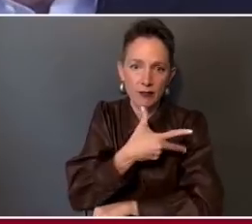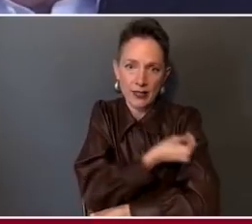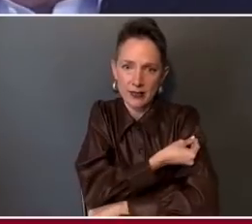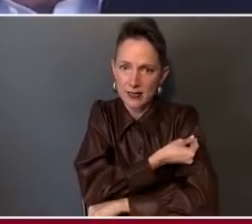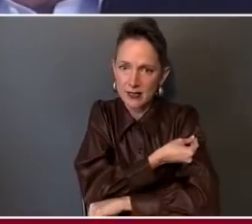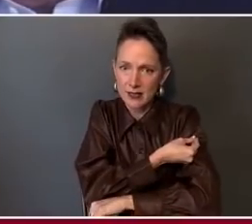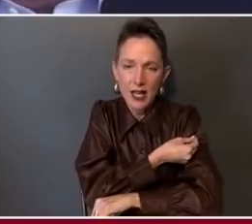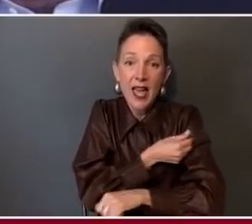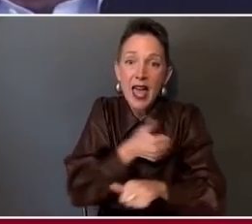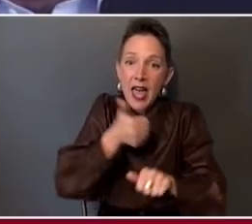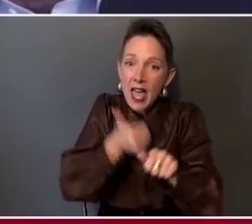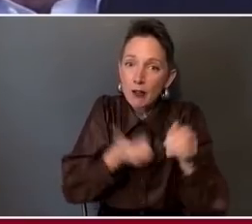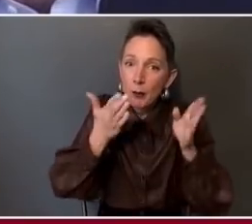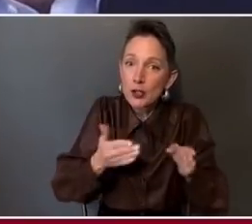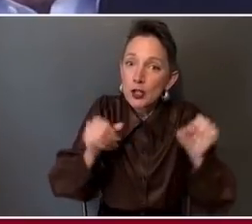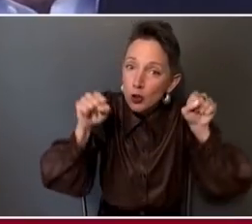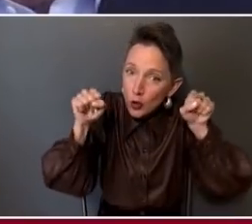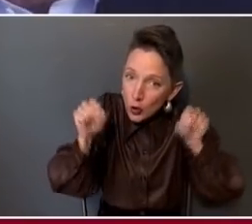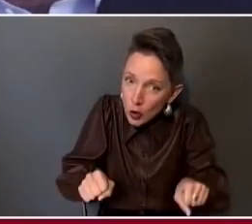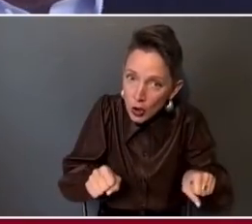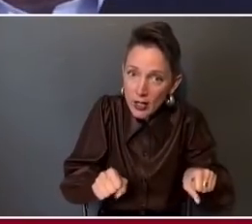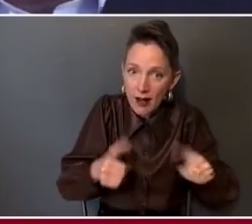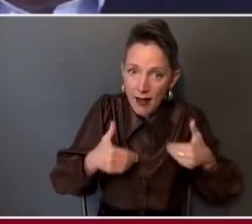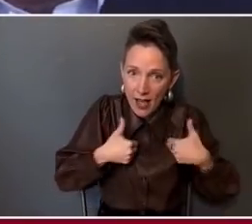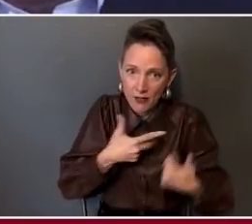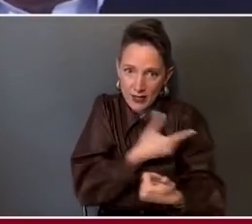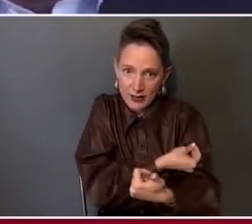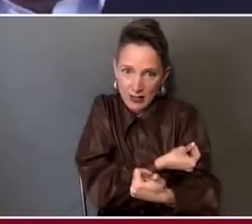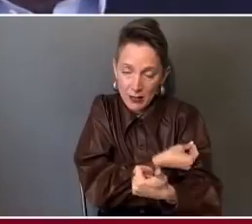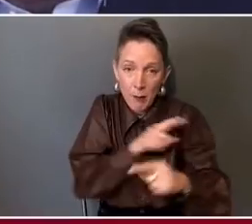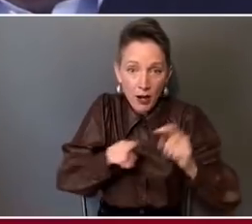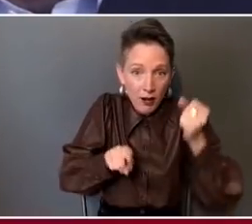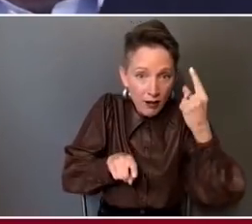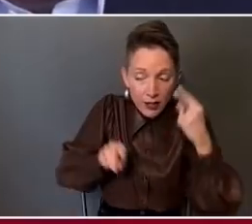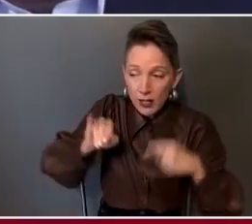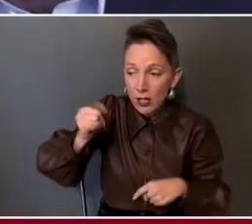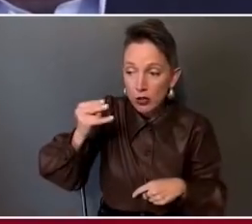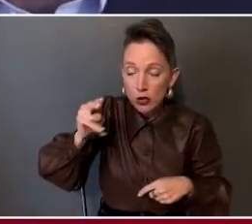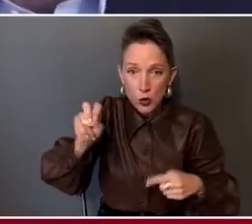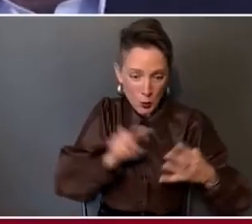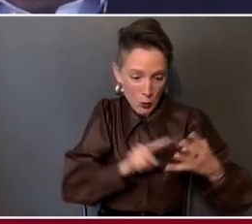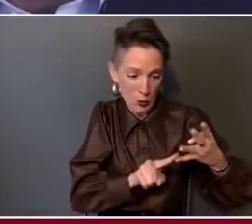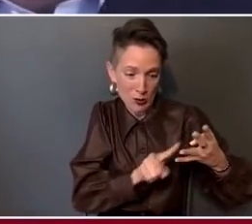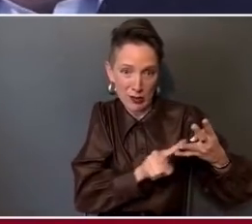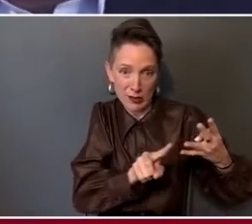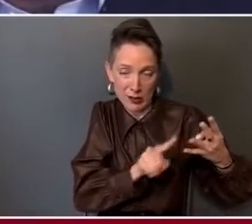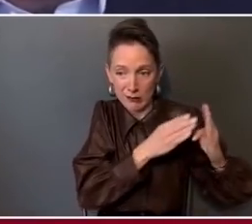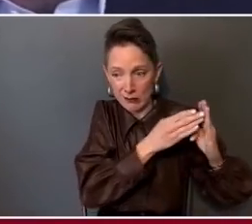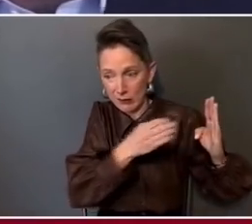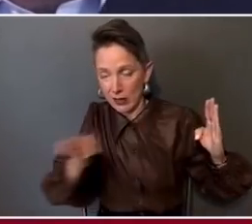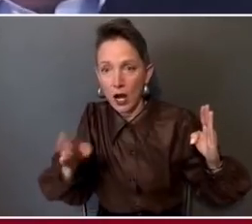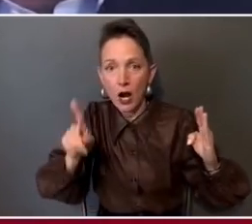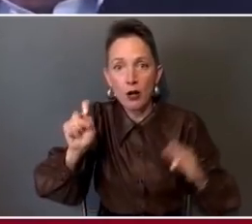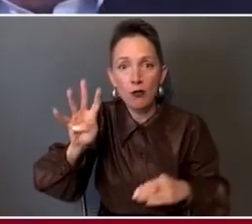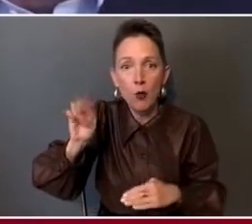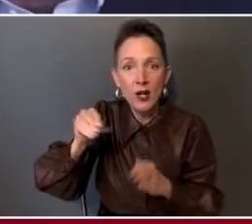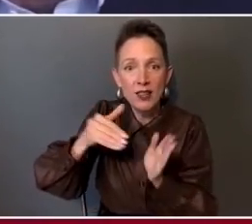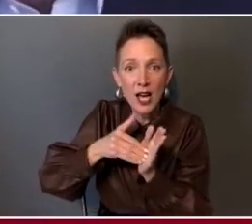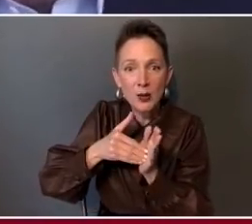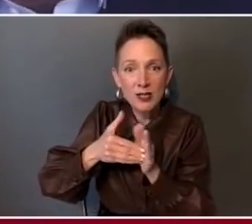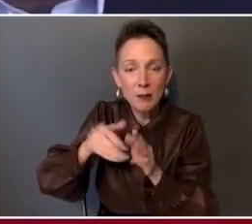a dose of vaccine. Since late June, 140,000 people have died from COVID,